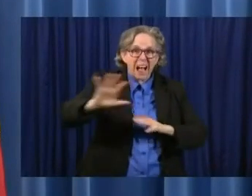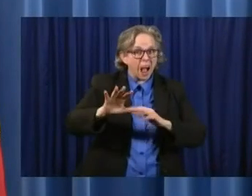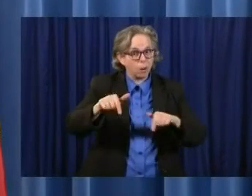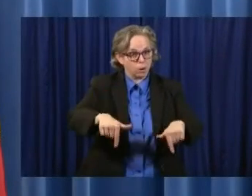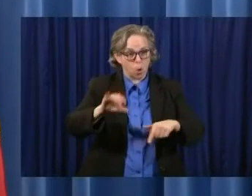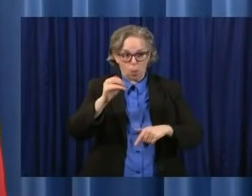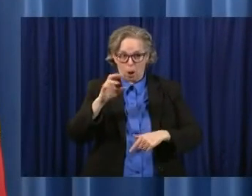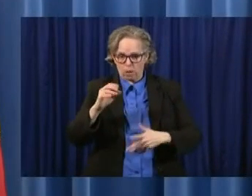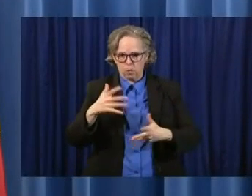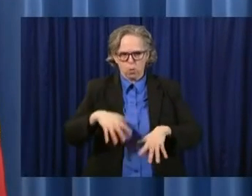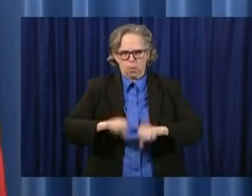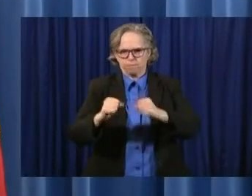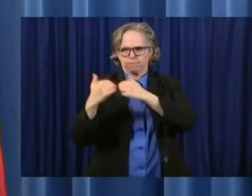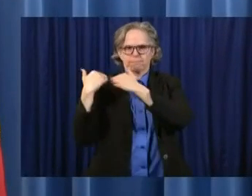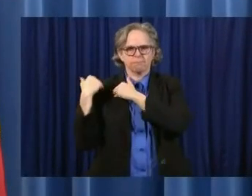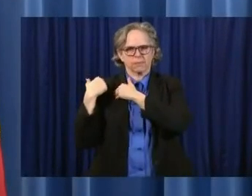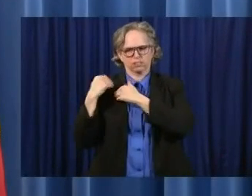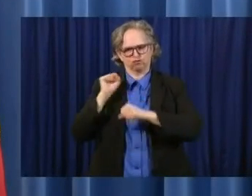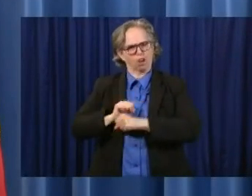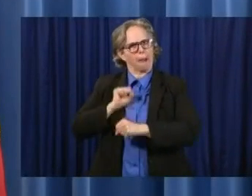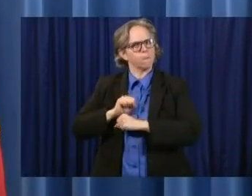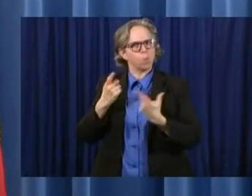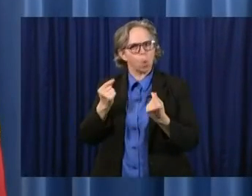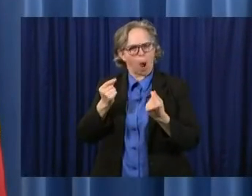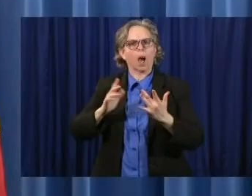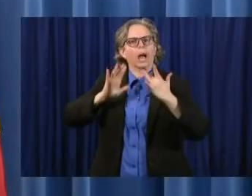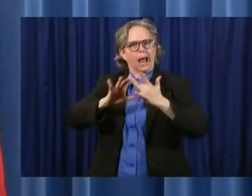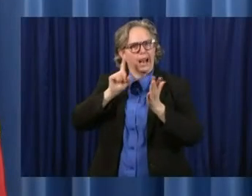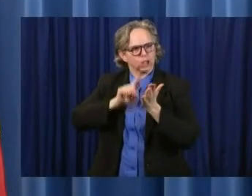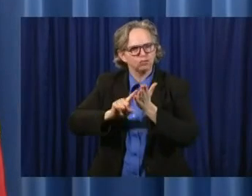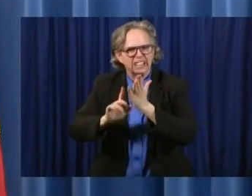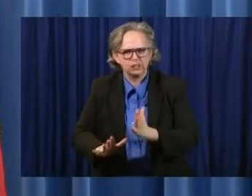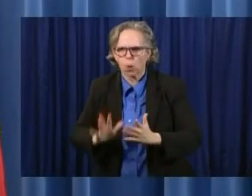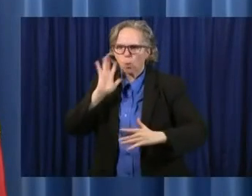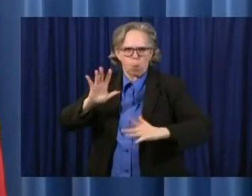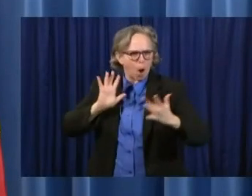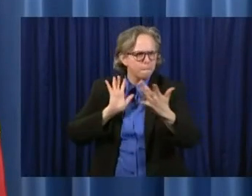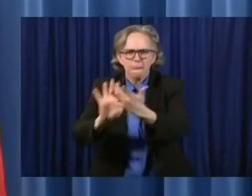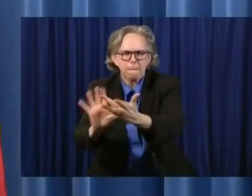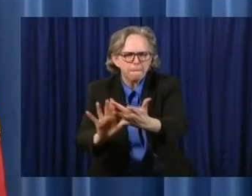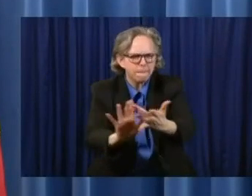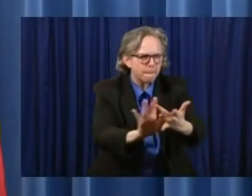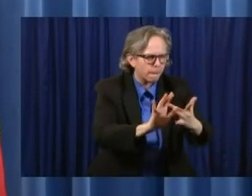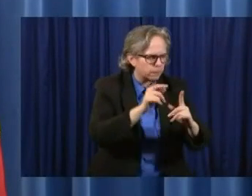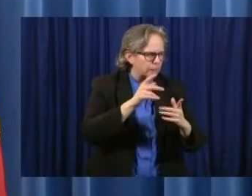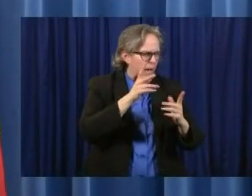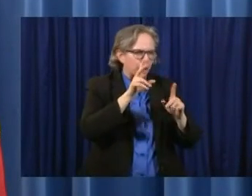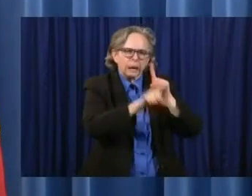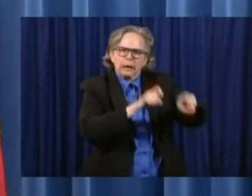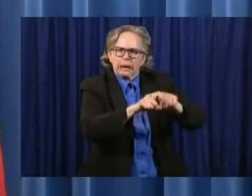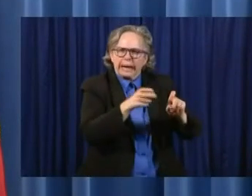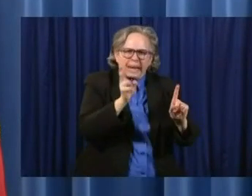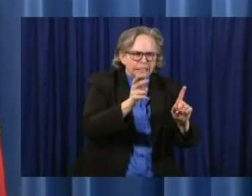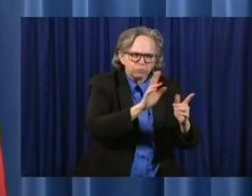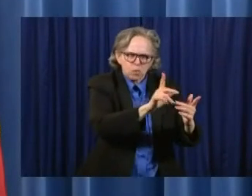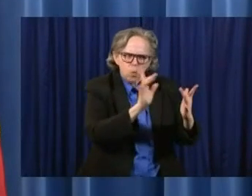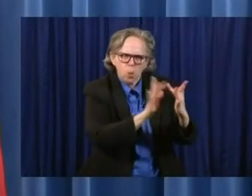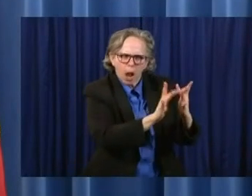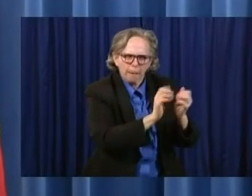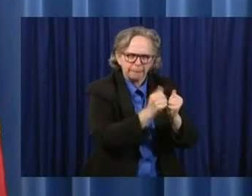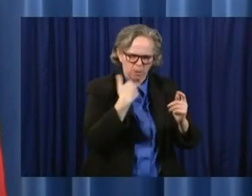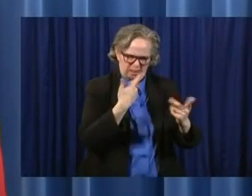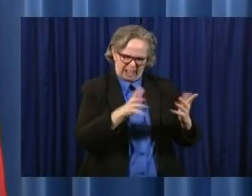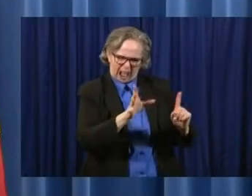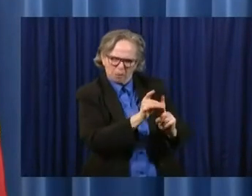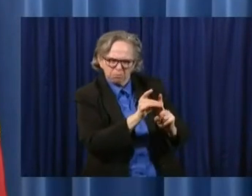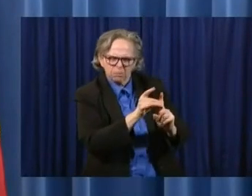process as far as identifying and tracing who may be in